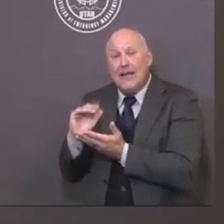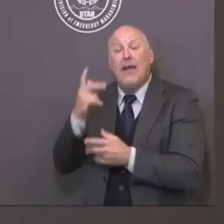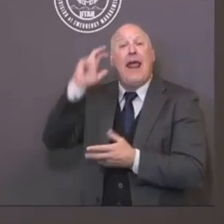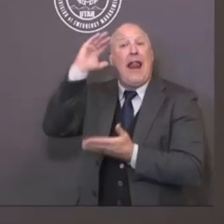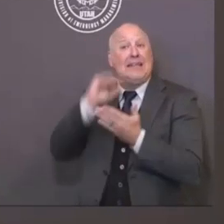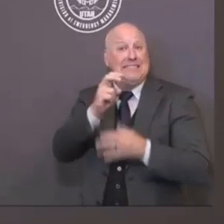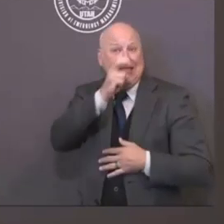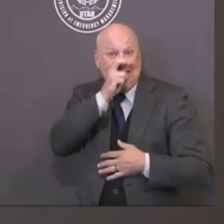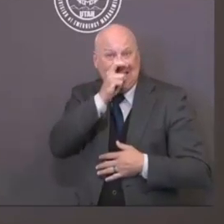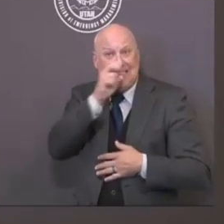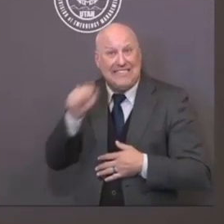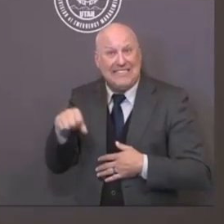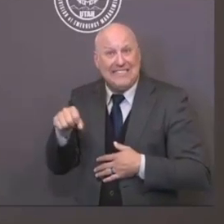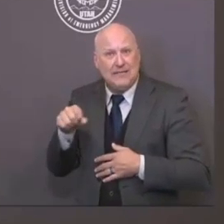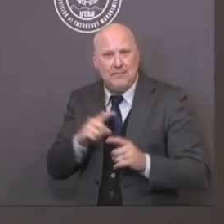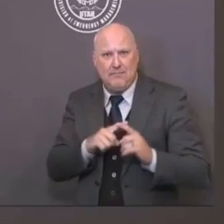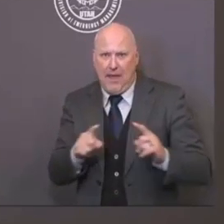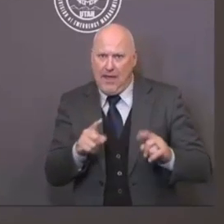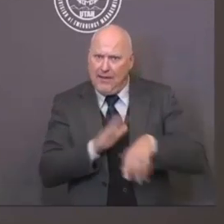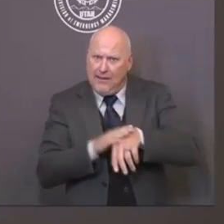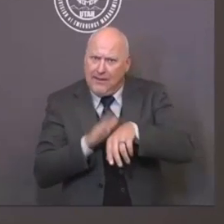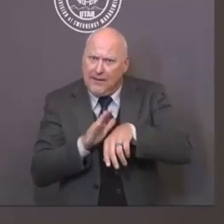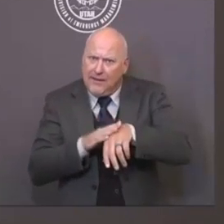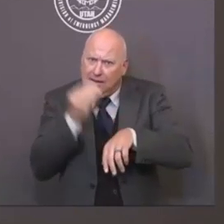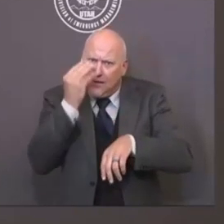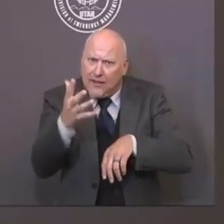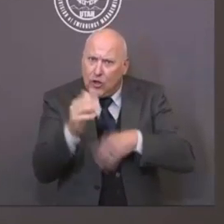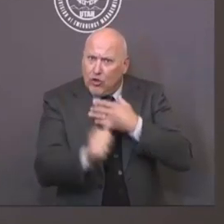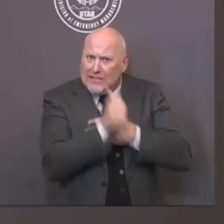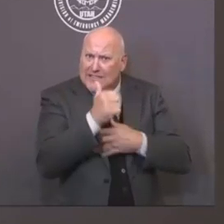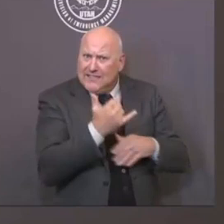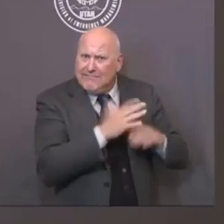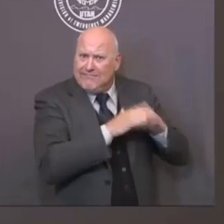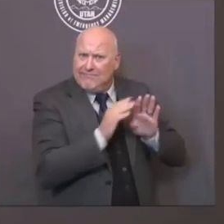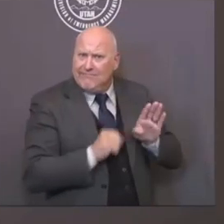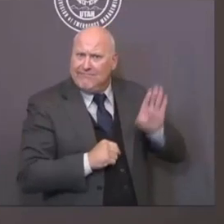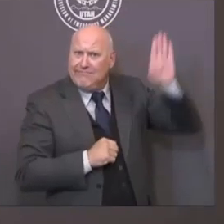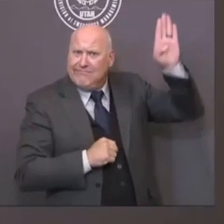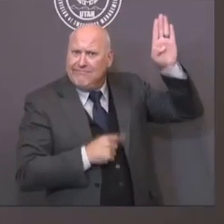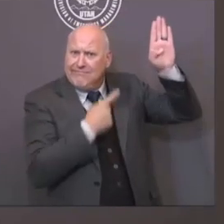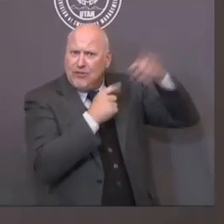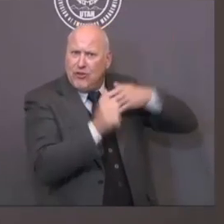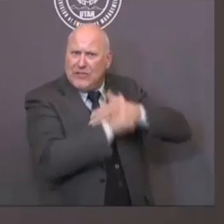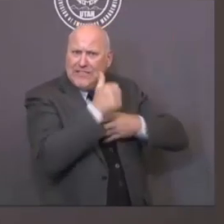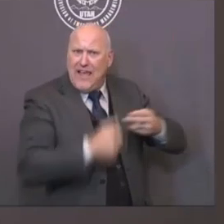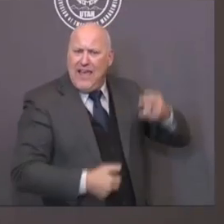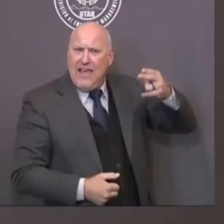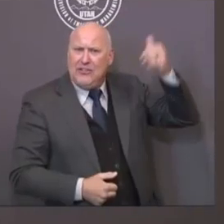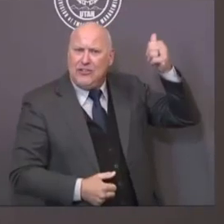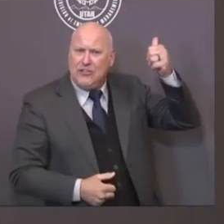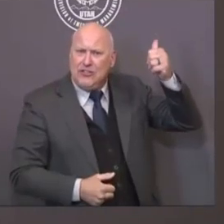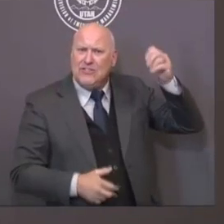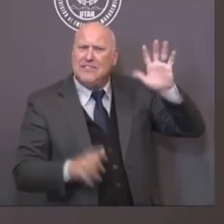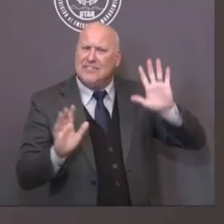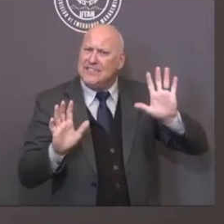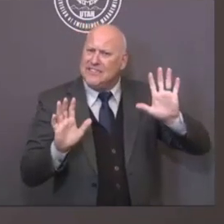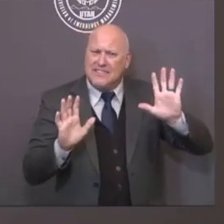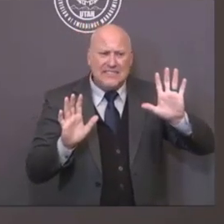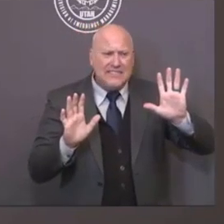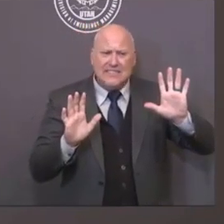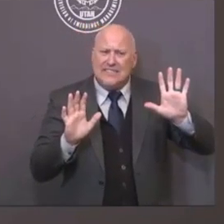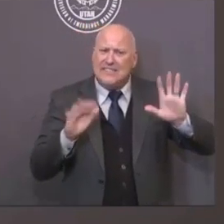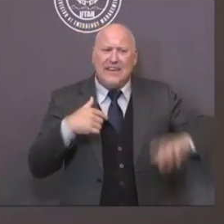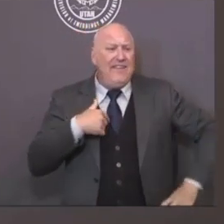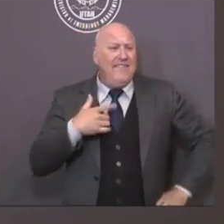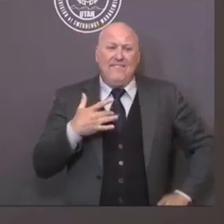making sure we follow proper protocol, not going to work when we're sick, and certainly the wearing of a face